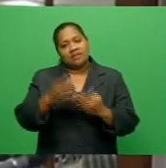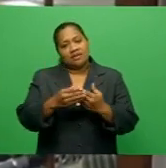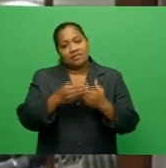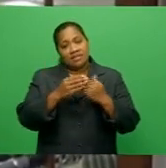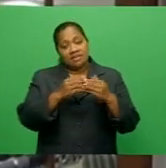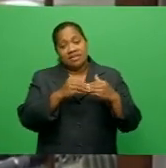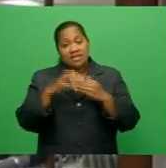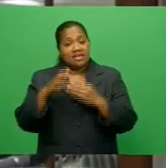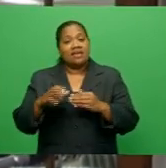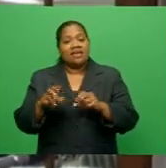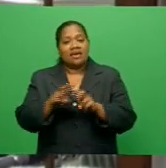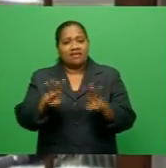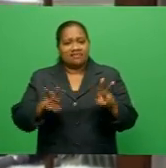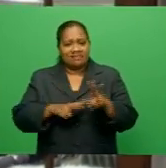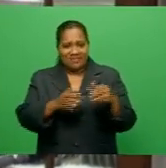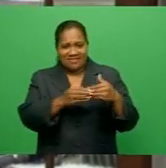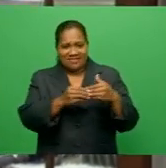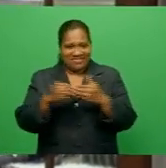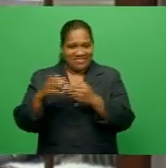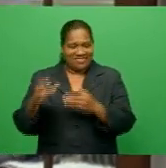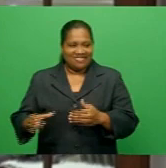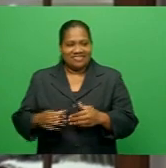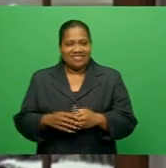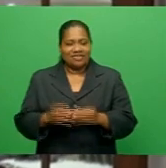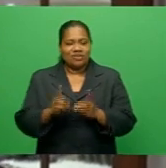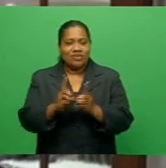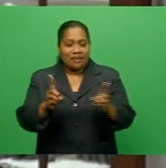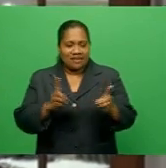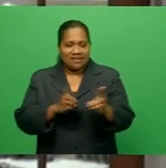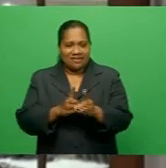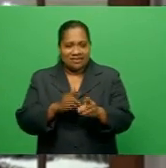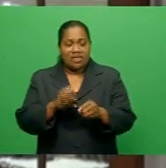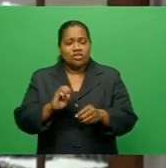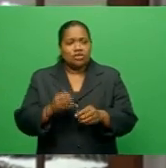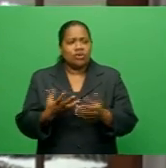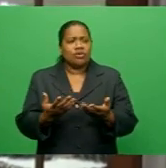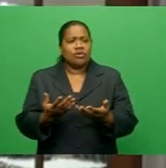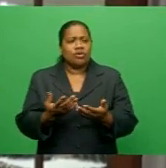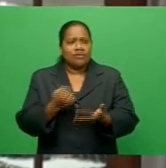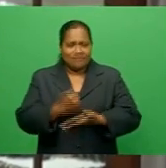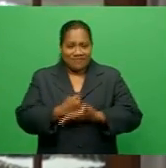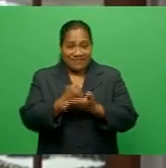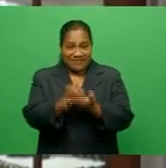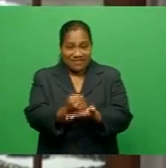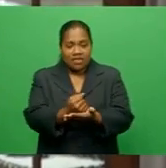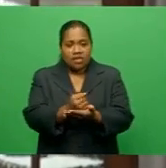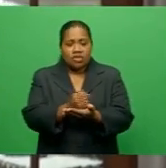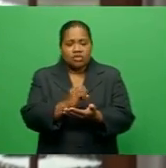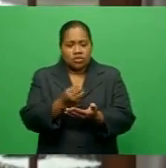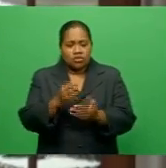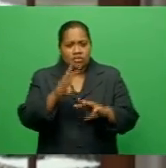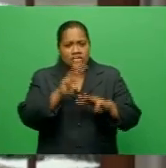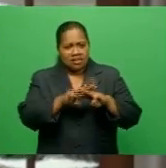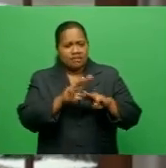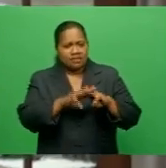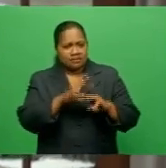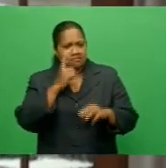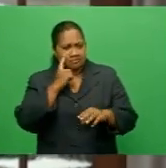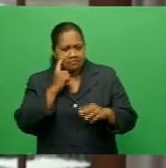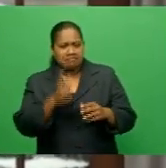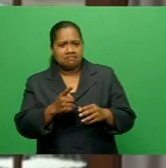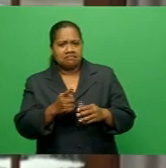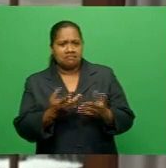It was very democratic and it showed that Sidelpa is actually intact and